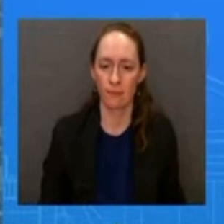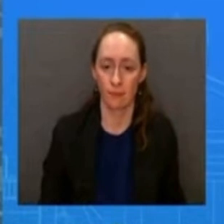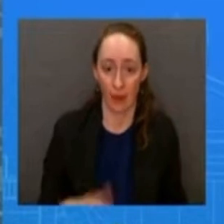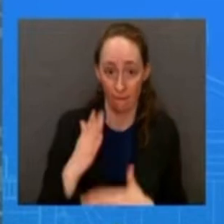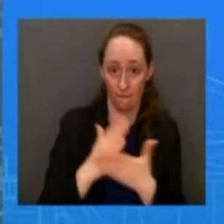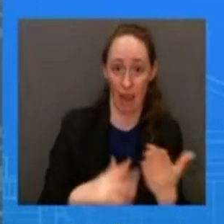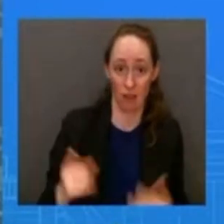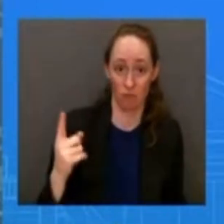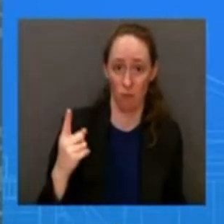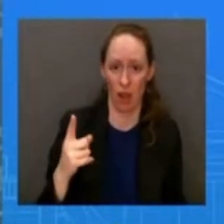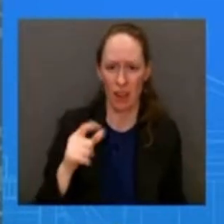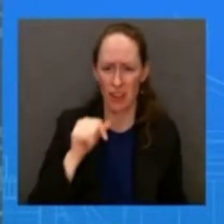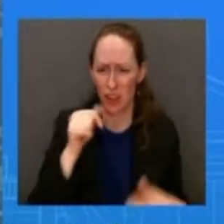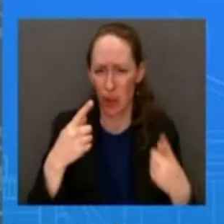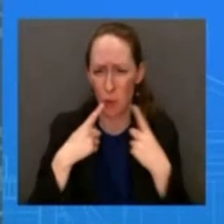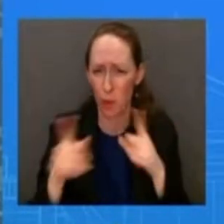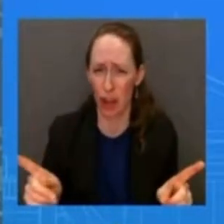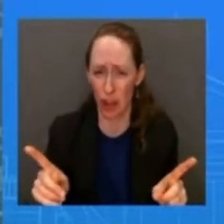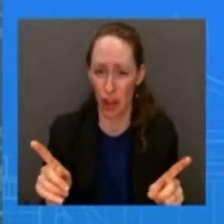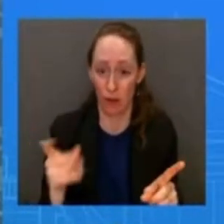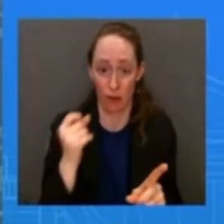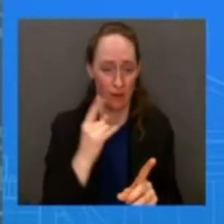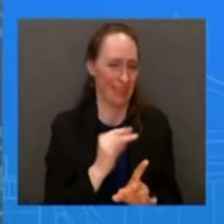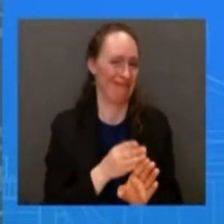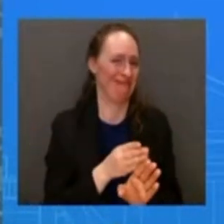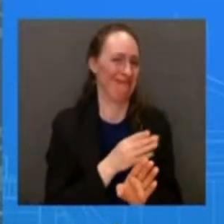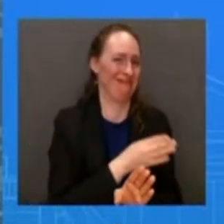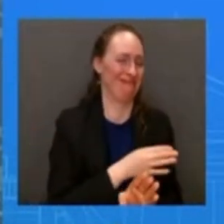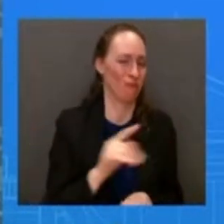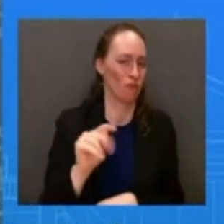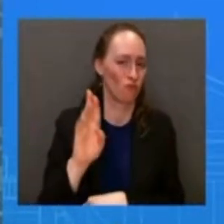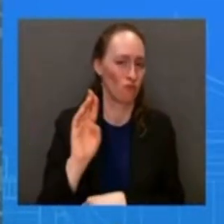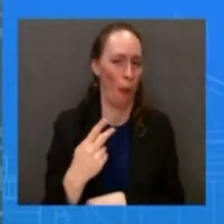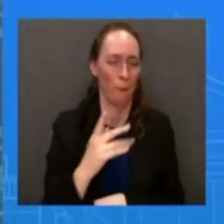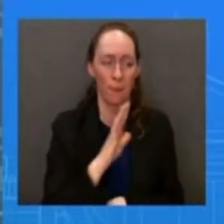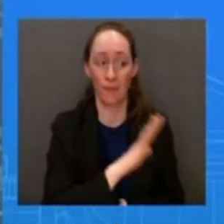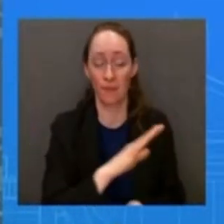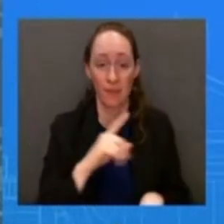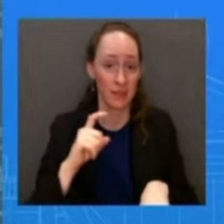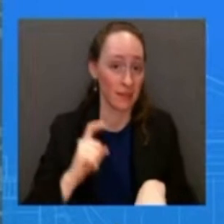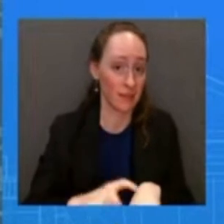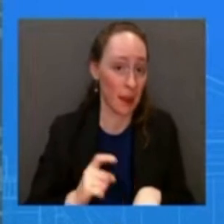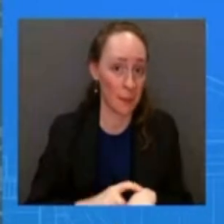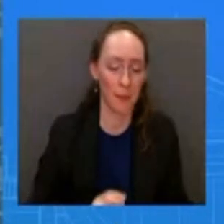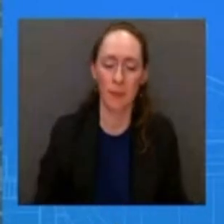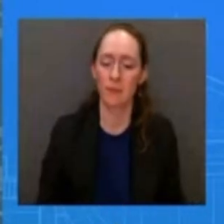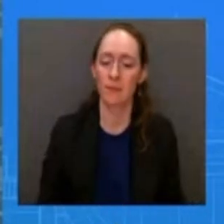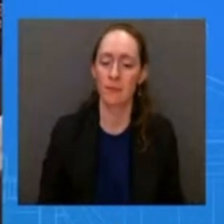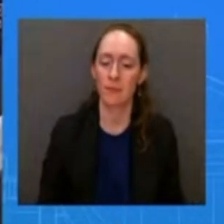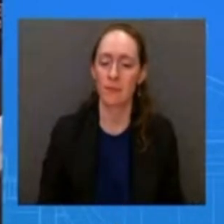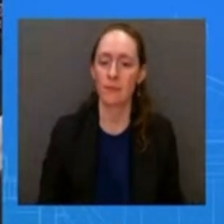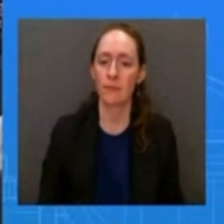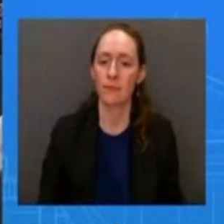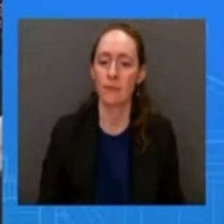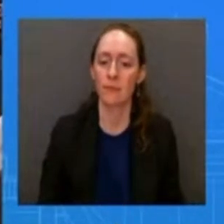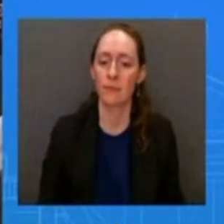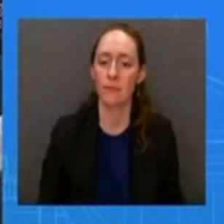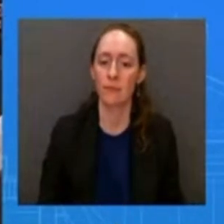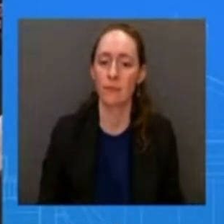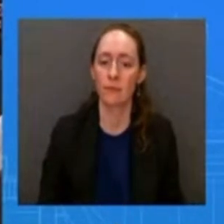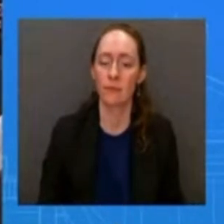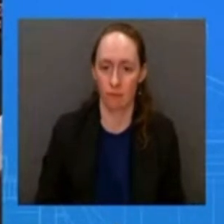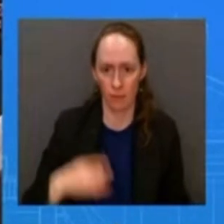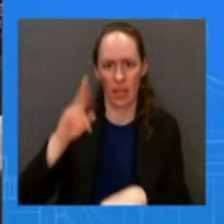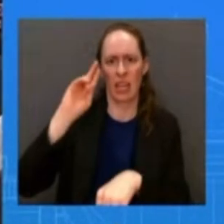administration okay michael so two two more balloon questions the national weather service website here says that